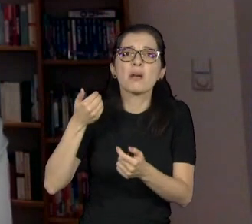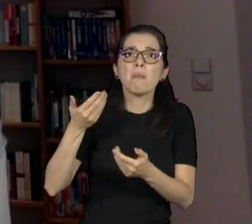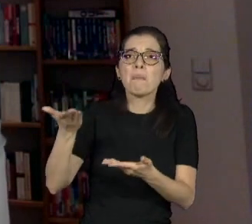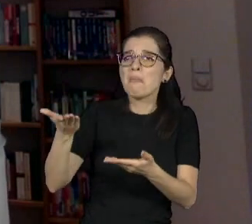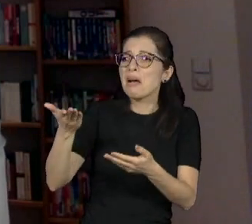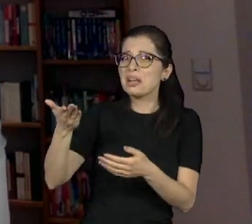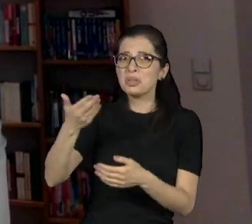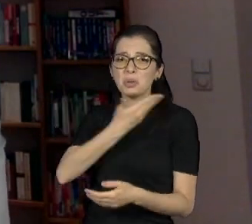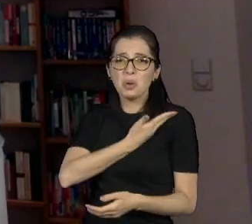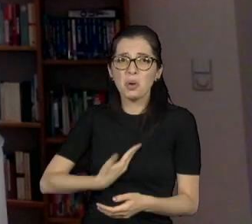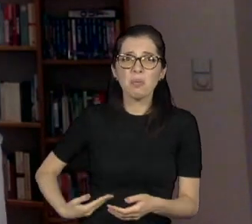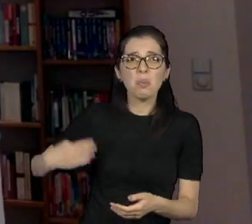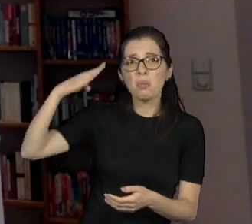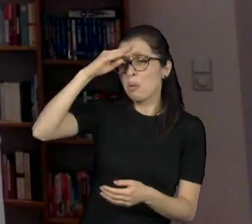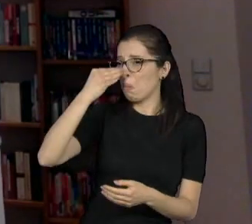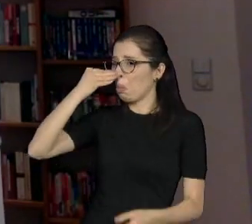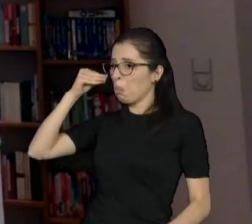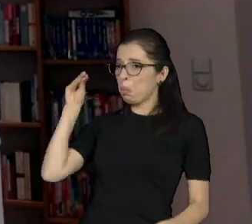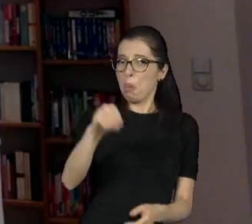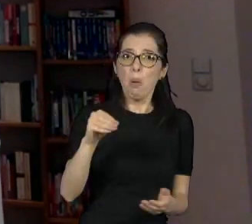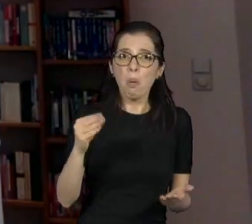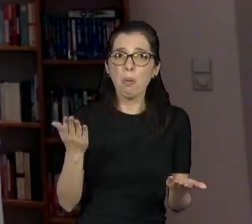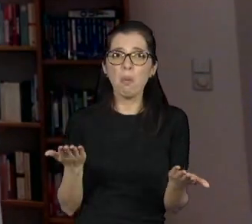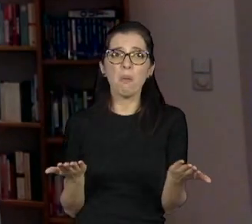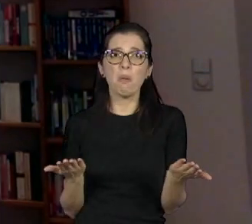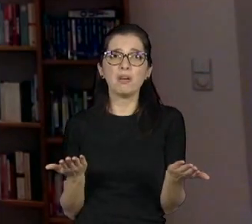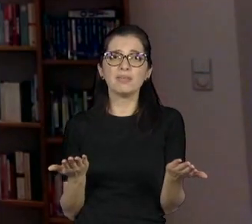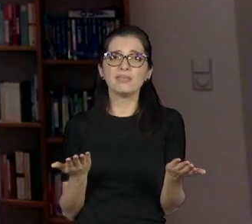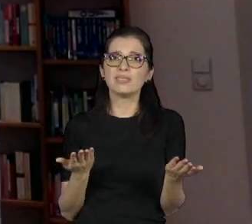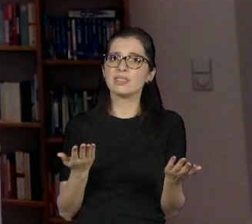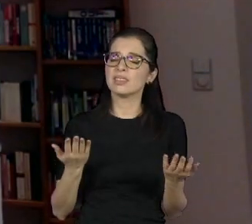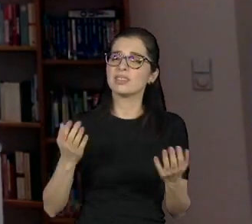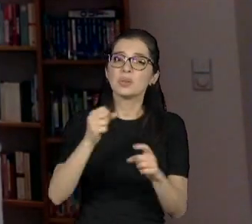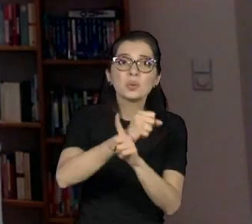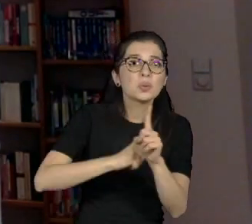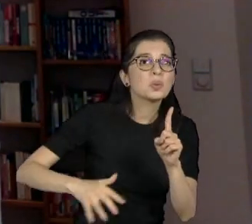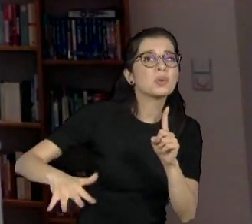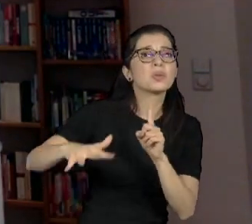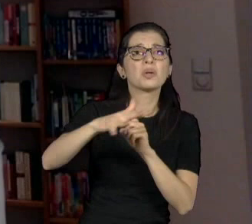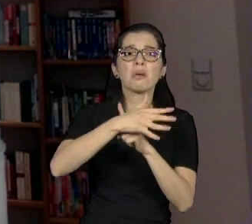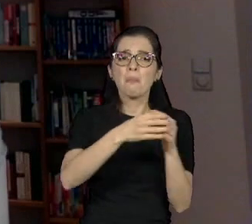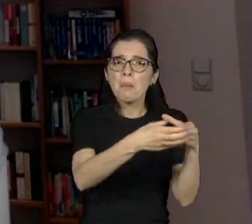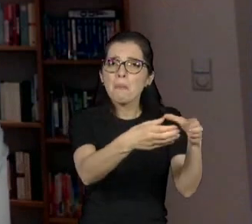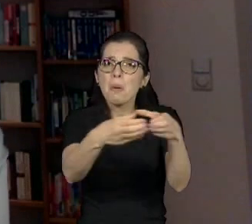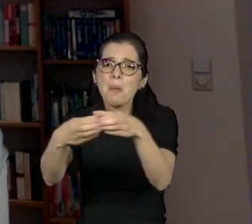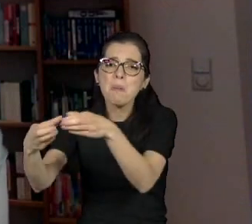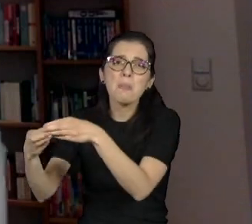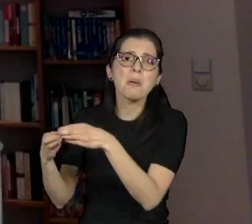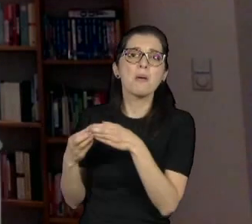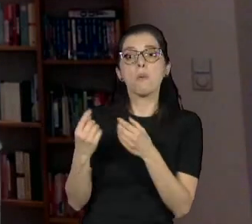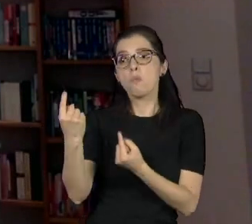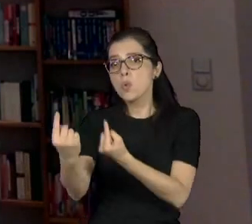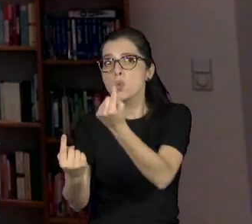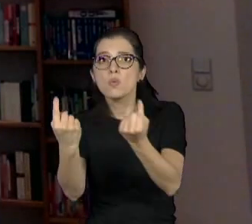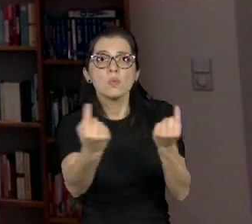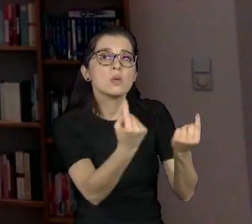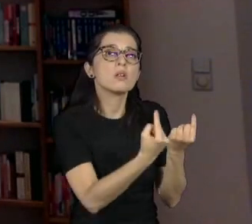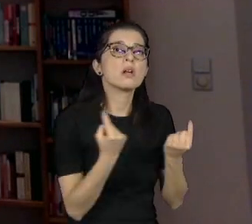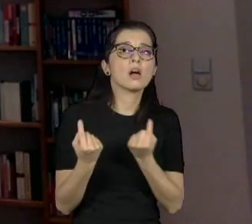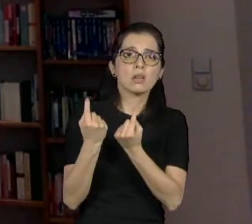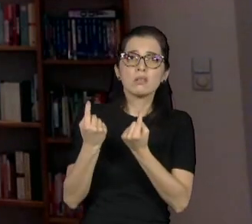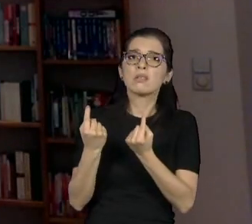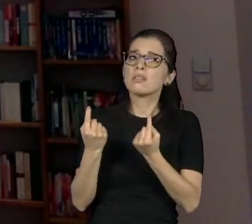administration is not pulling from especially in Brazil with a vast civil society of so many different